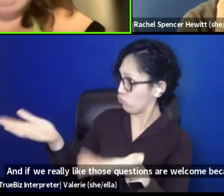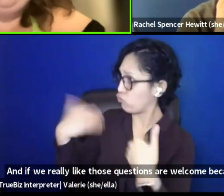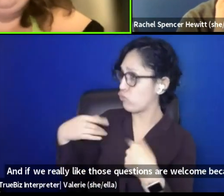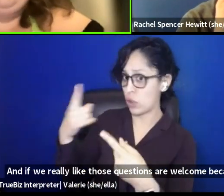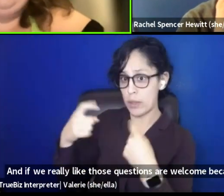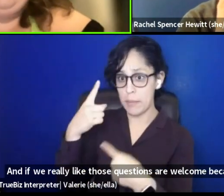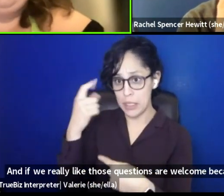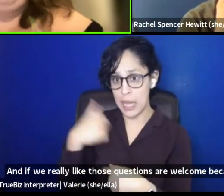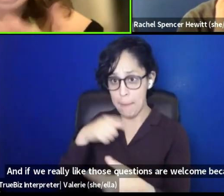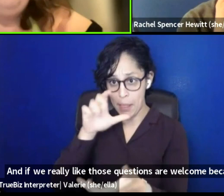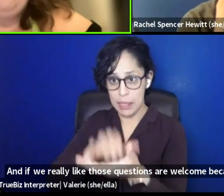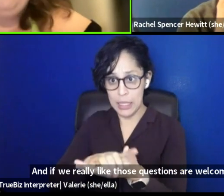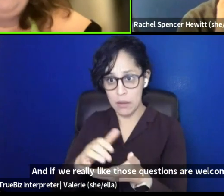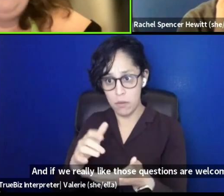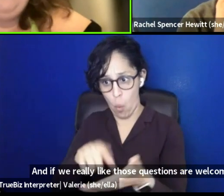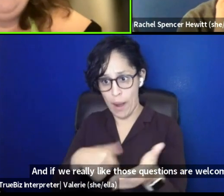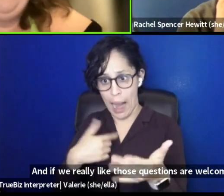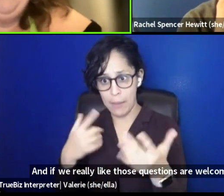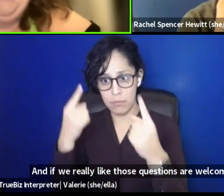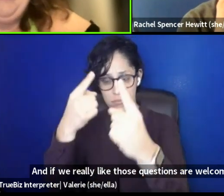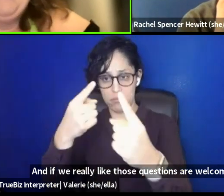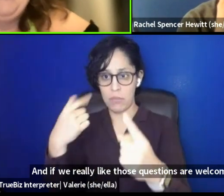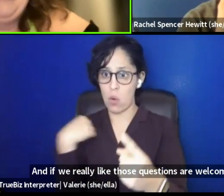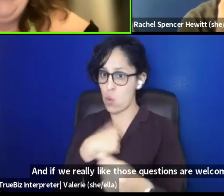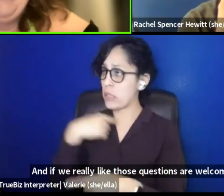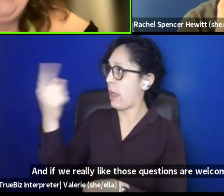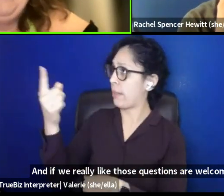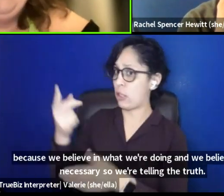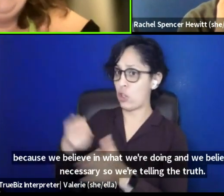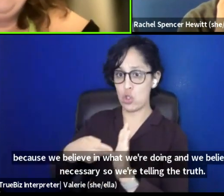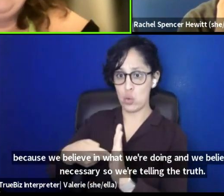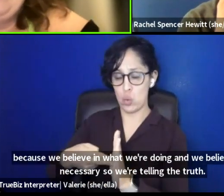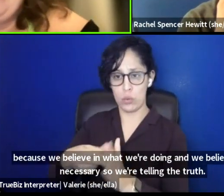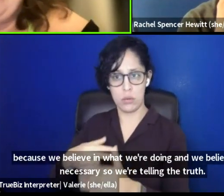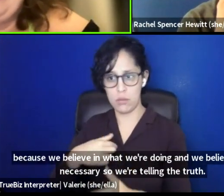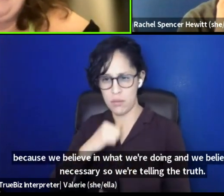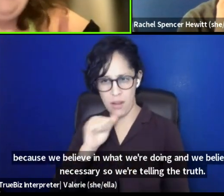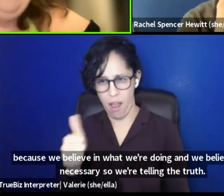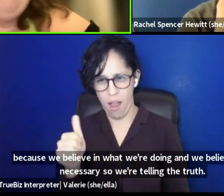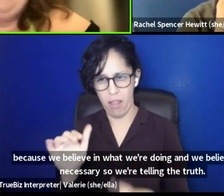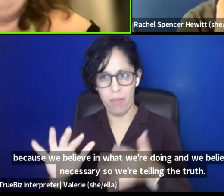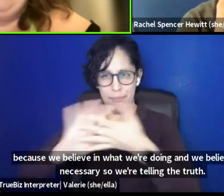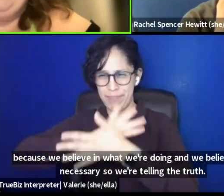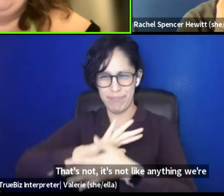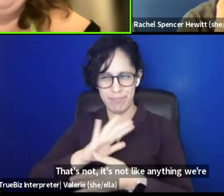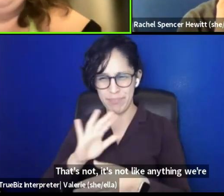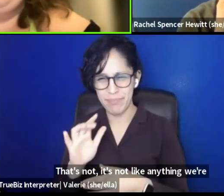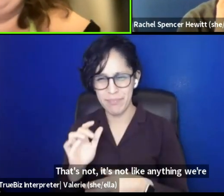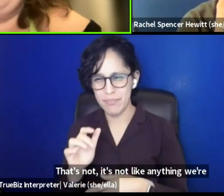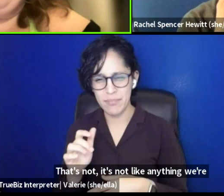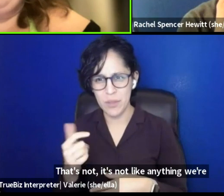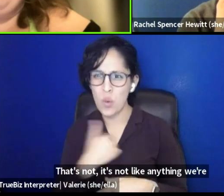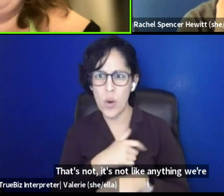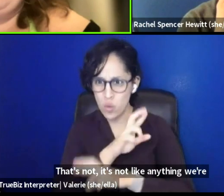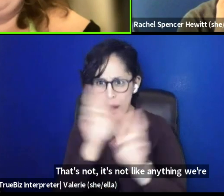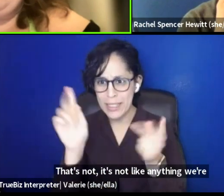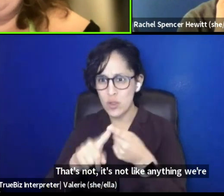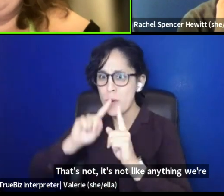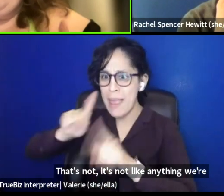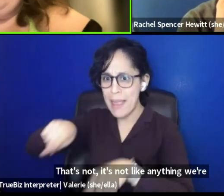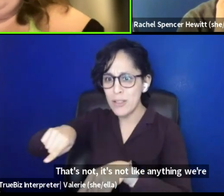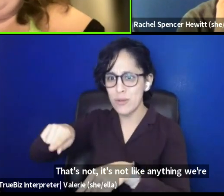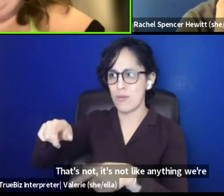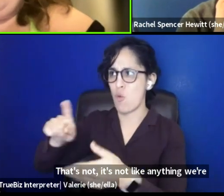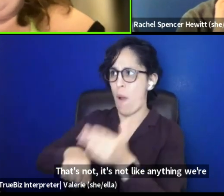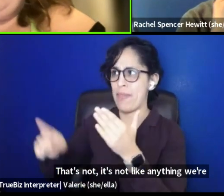doing and we believe it's necessary. So we're telling the truth and it's not, it's not like anything. We're not ready to take on those questions.